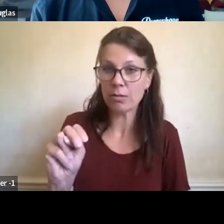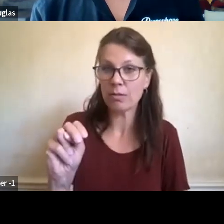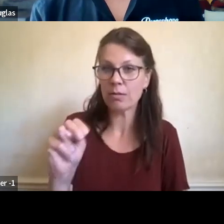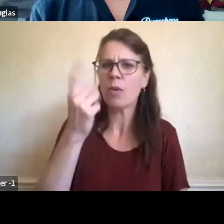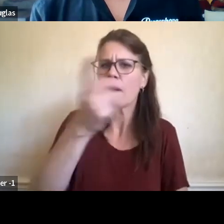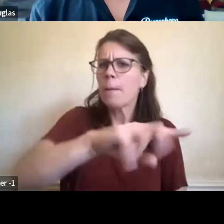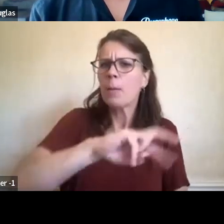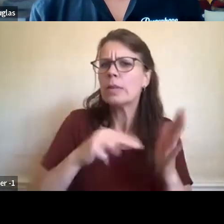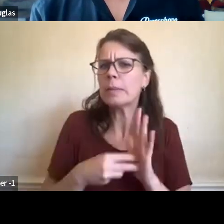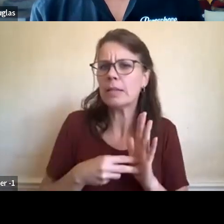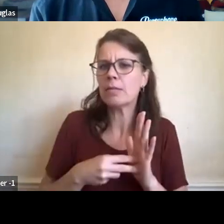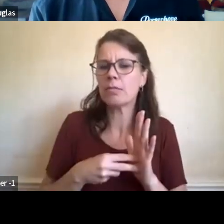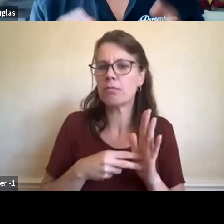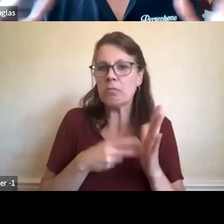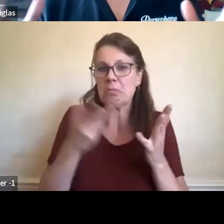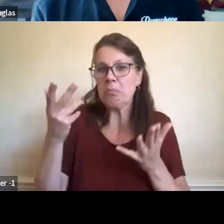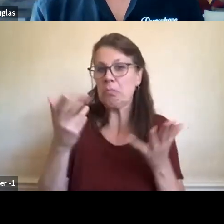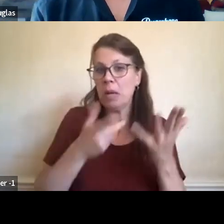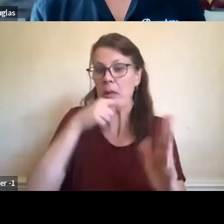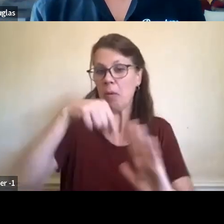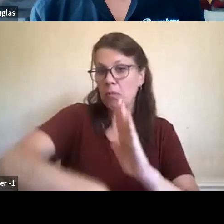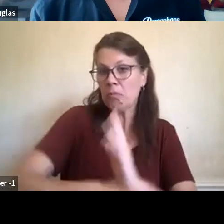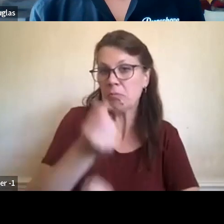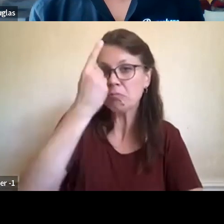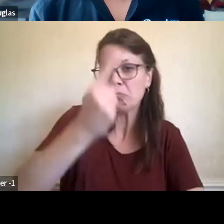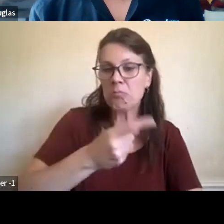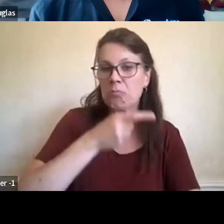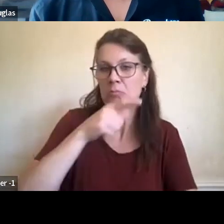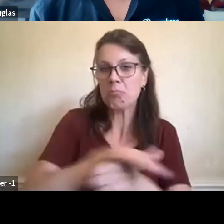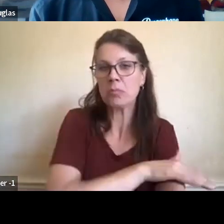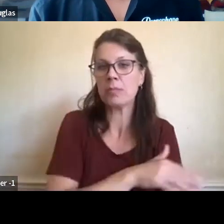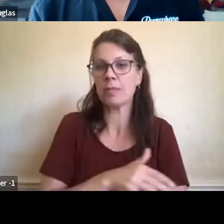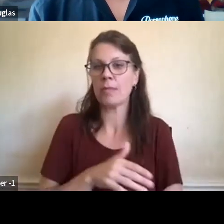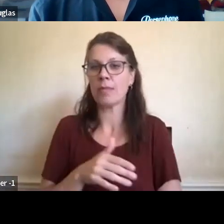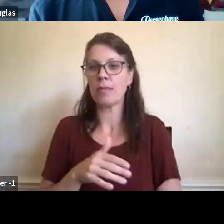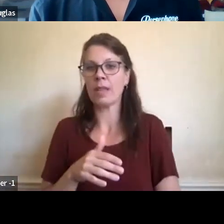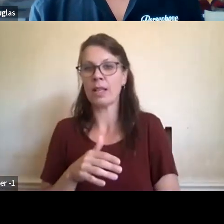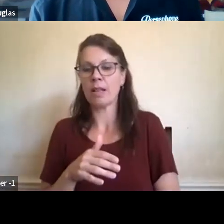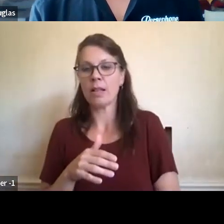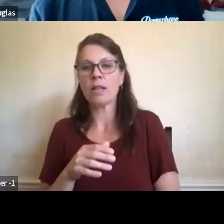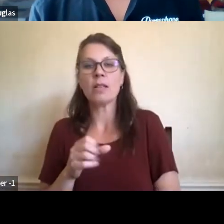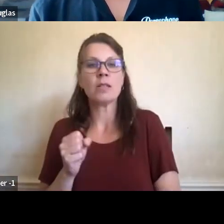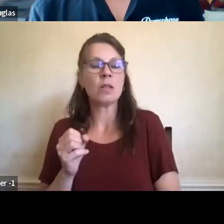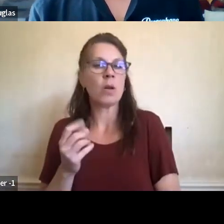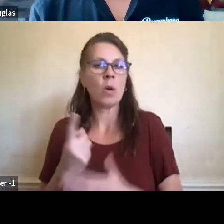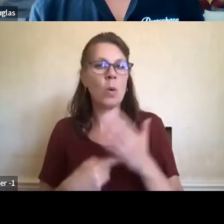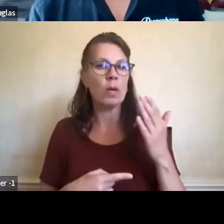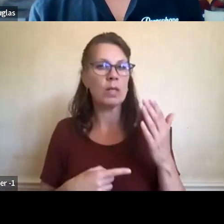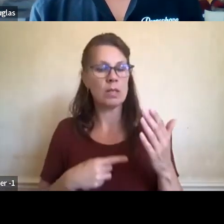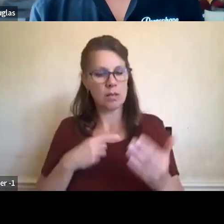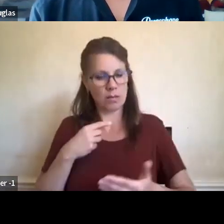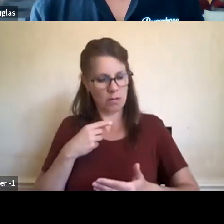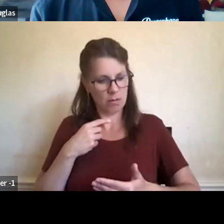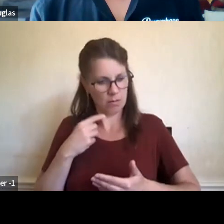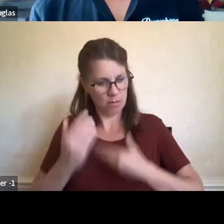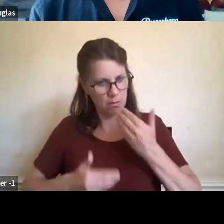What does indigenization mean to indigenizing mean to the industry? Decolonization. is the process? What is the